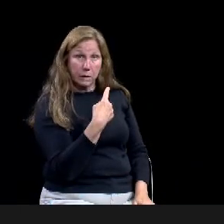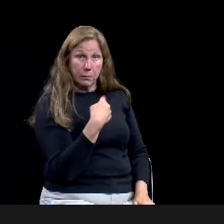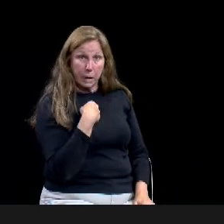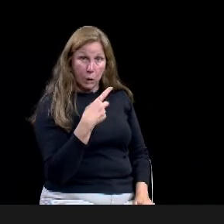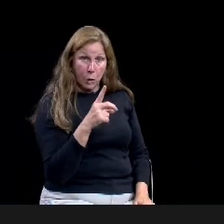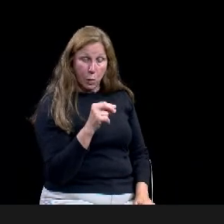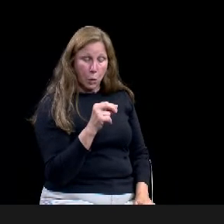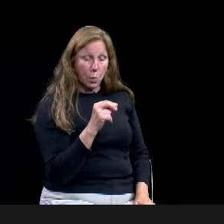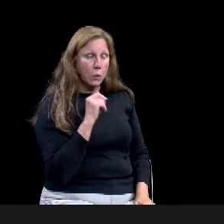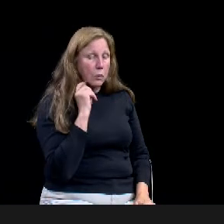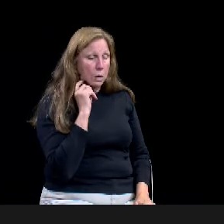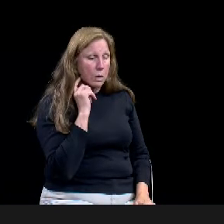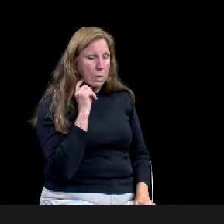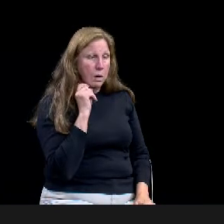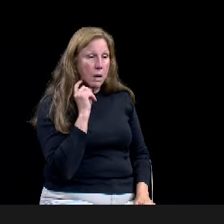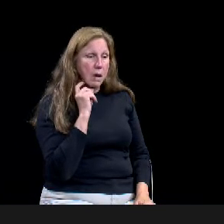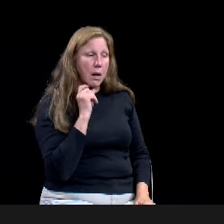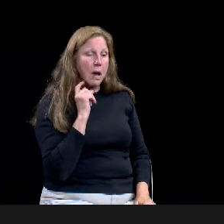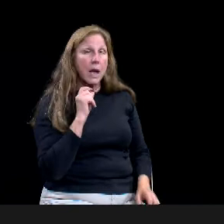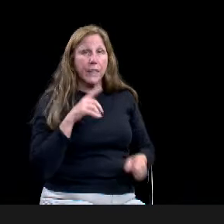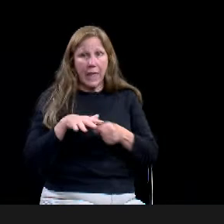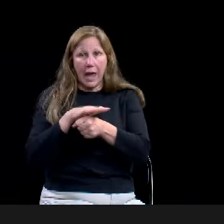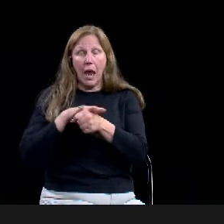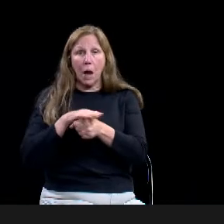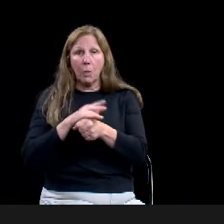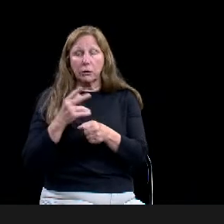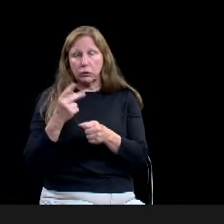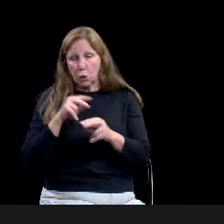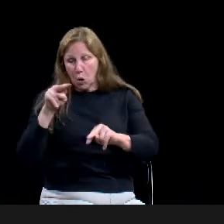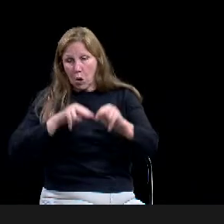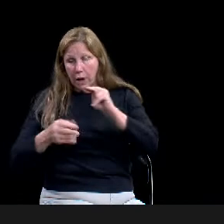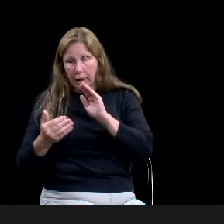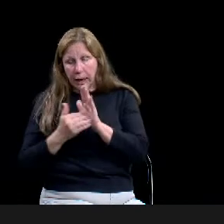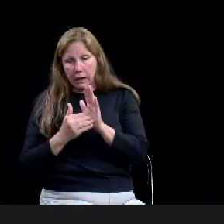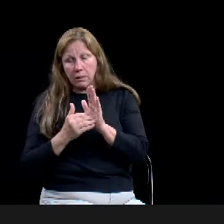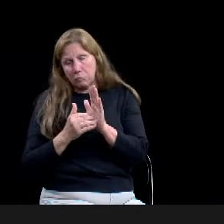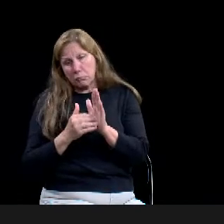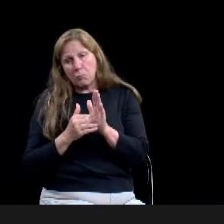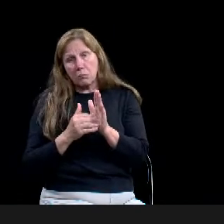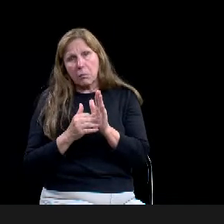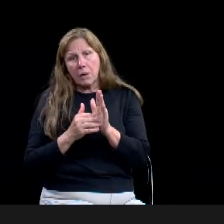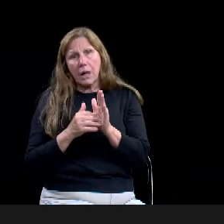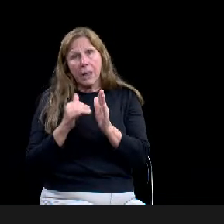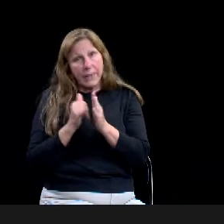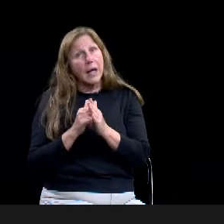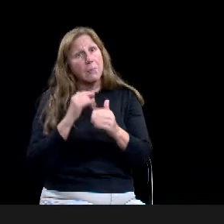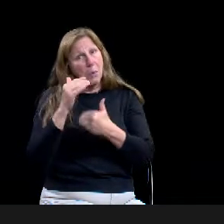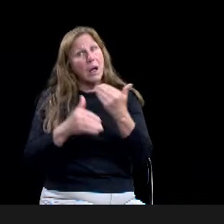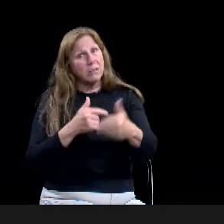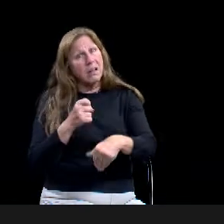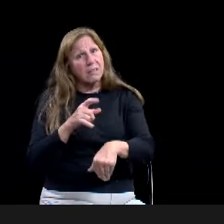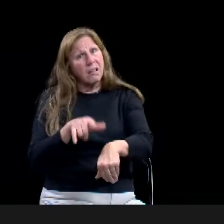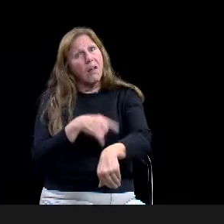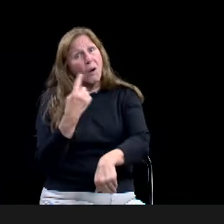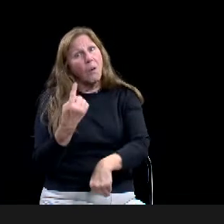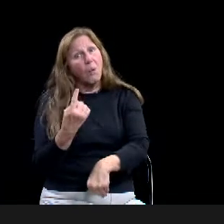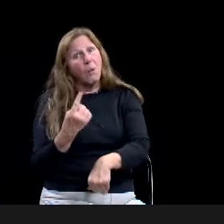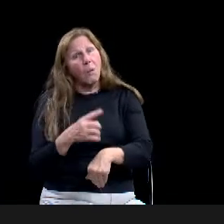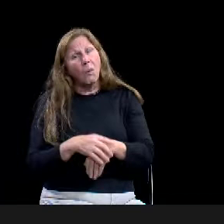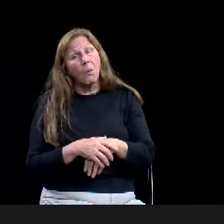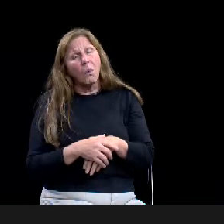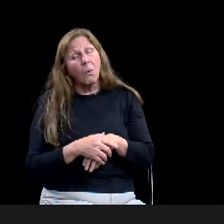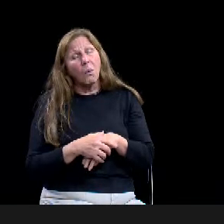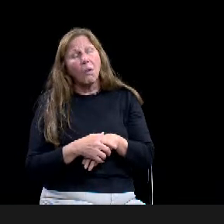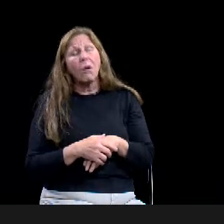If the concern, if the concern is, is about the impact this has on potential residential development,